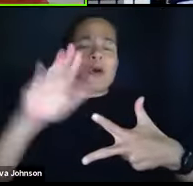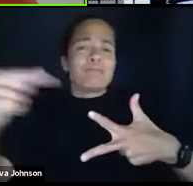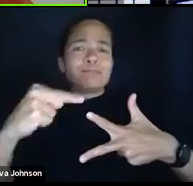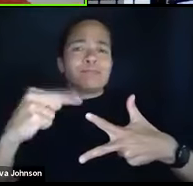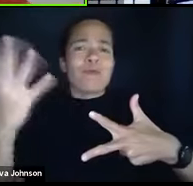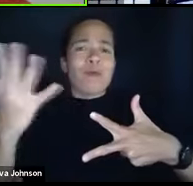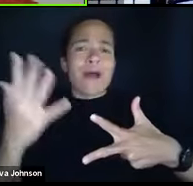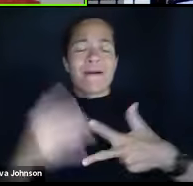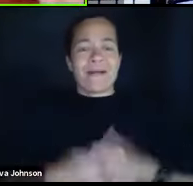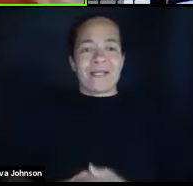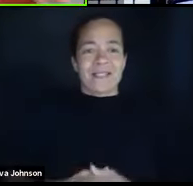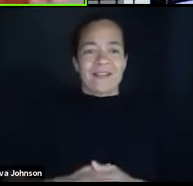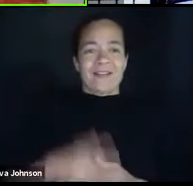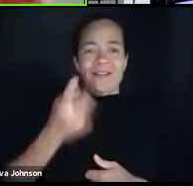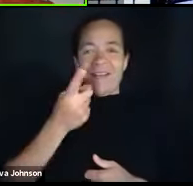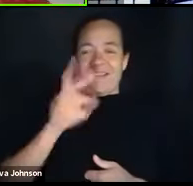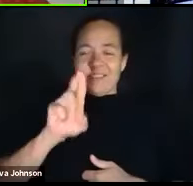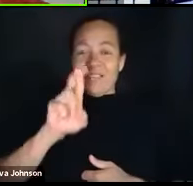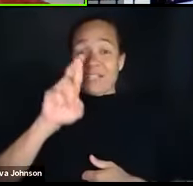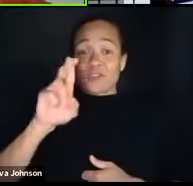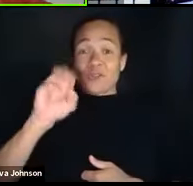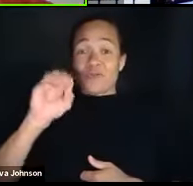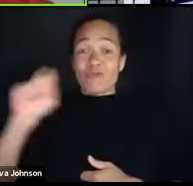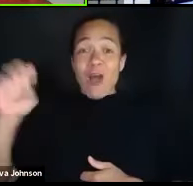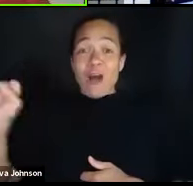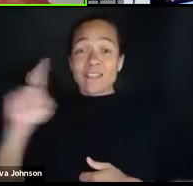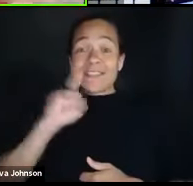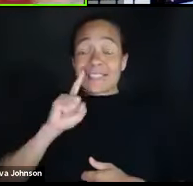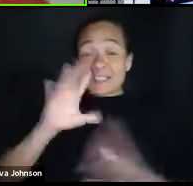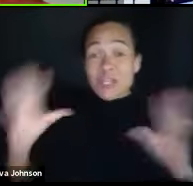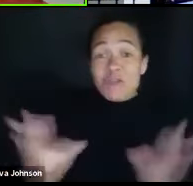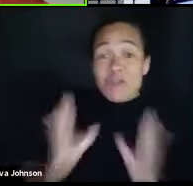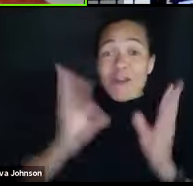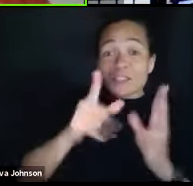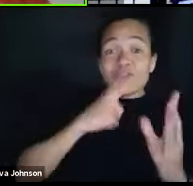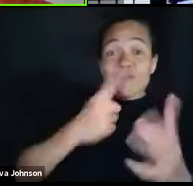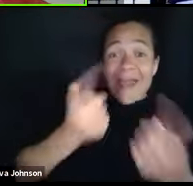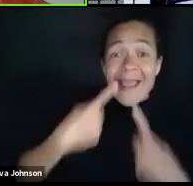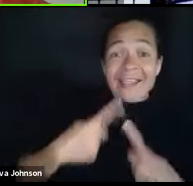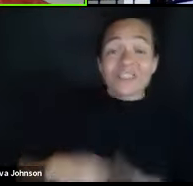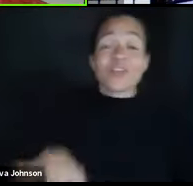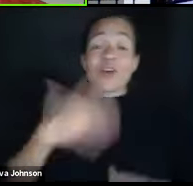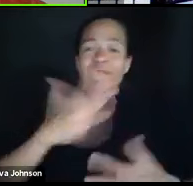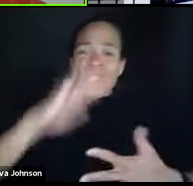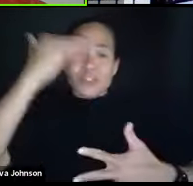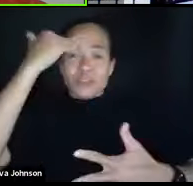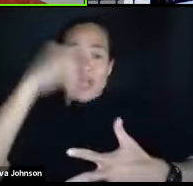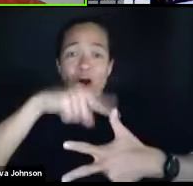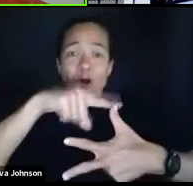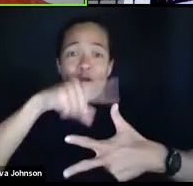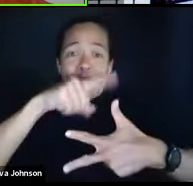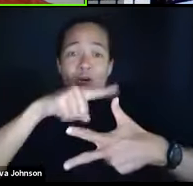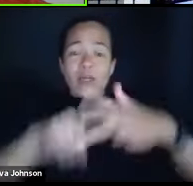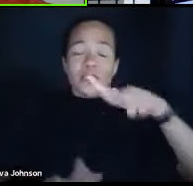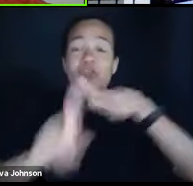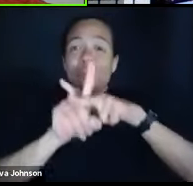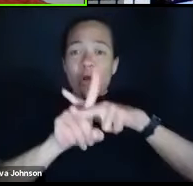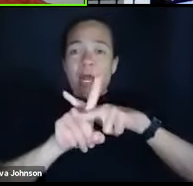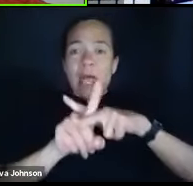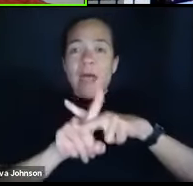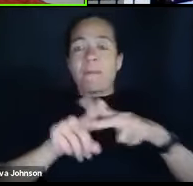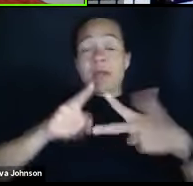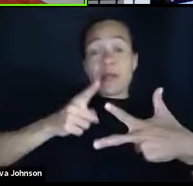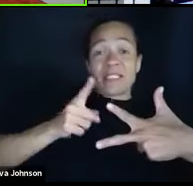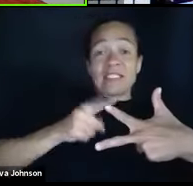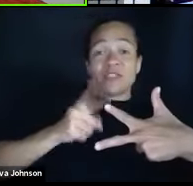All right. Dr. Ross has thrown it out to y'all. What do you think number two is? So we know the number one is going to class. Okay. Now, what do you